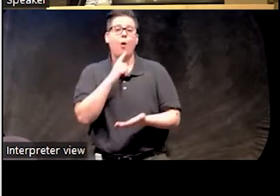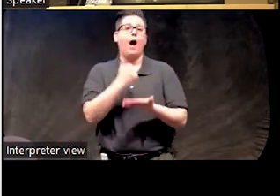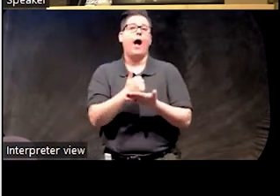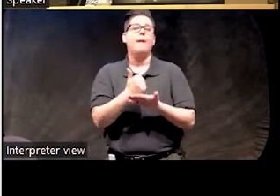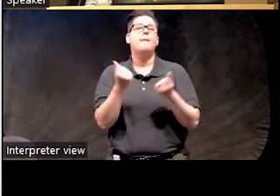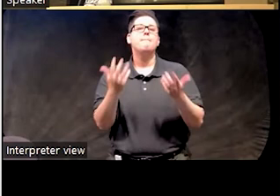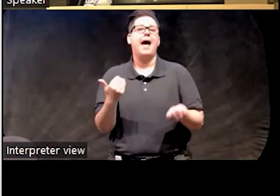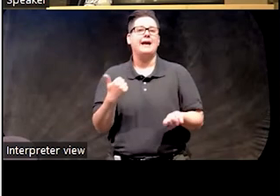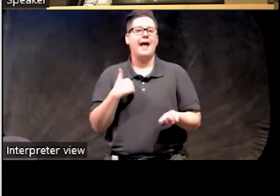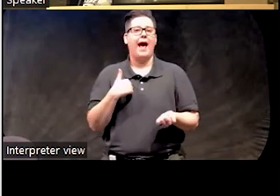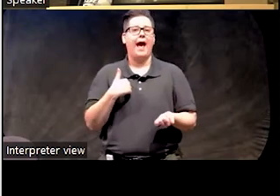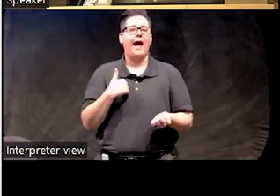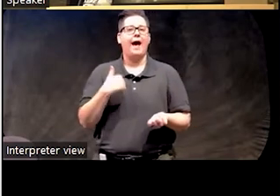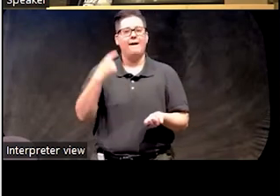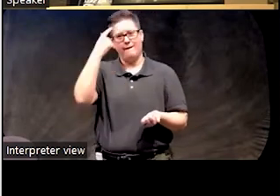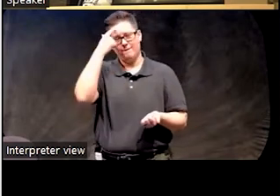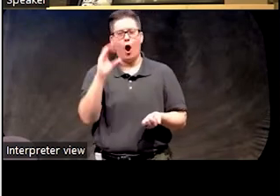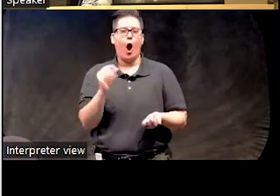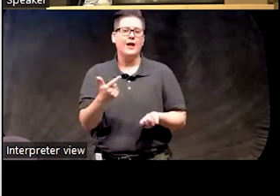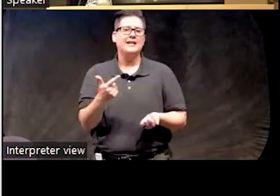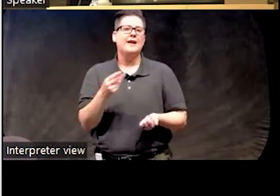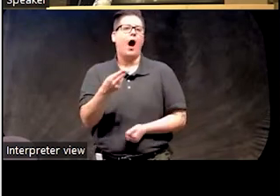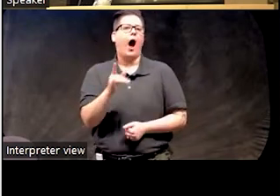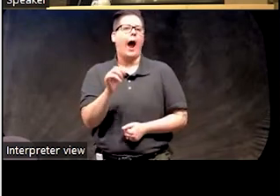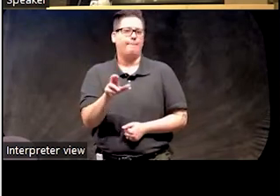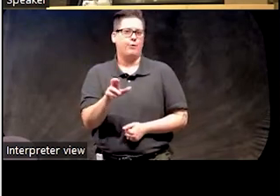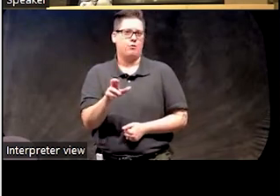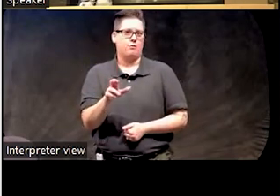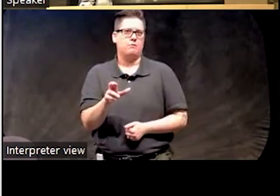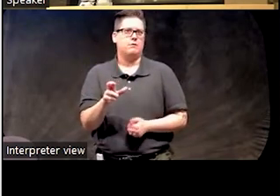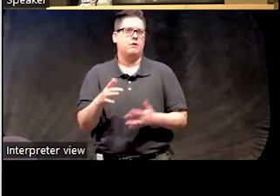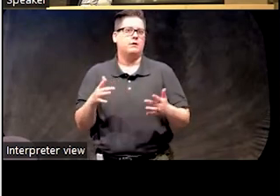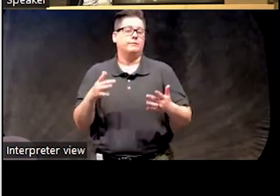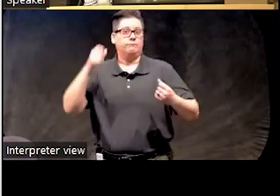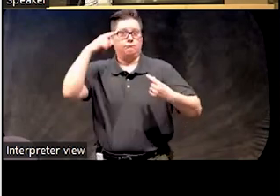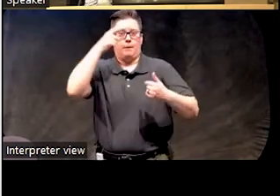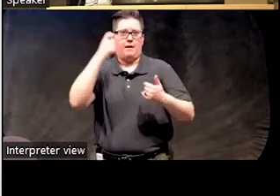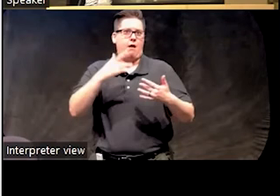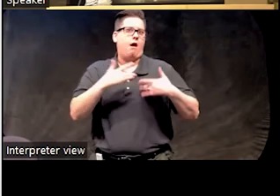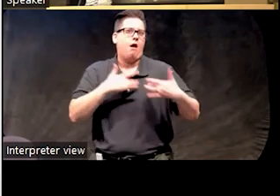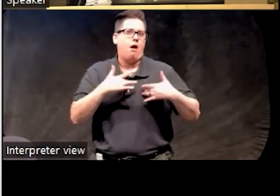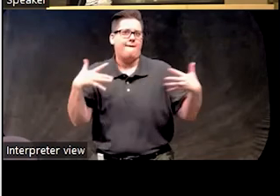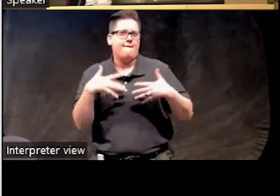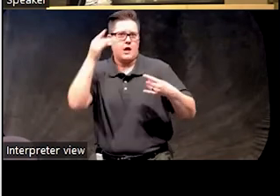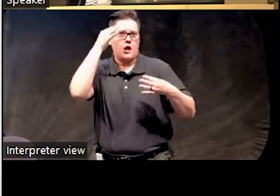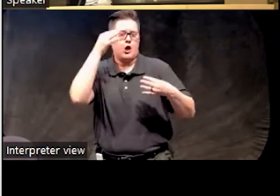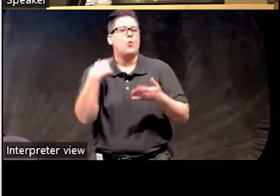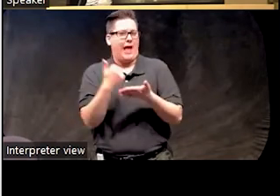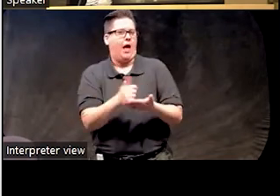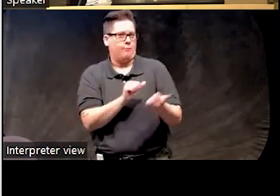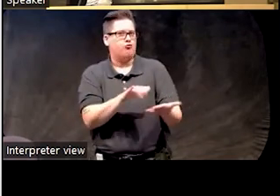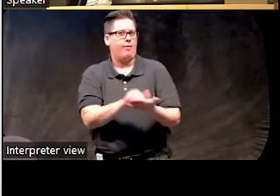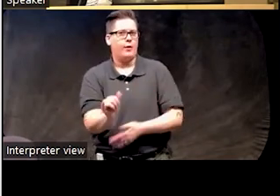hyper arousal that's associated with sleep-related worries and fears. So we want to help them address that. So